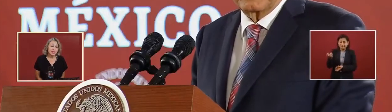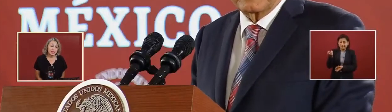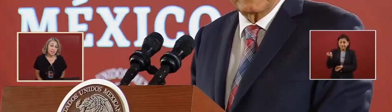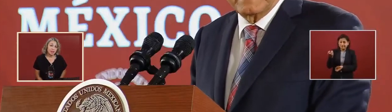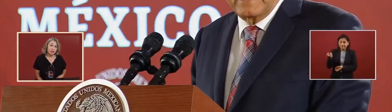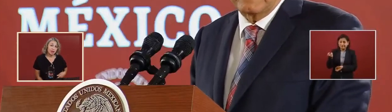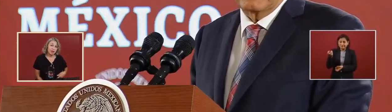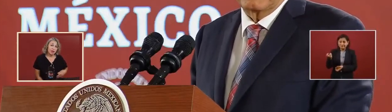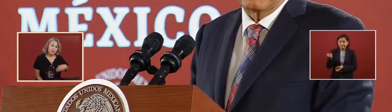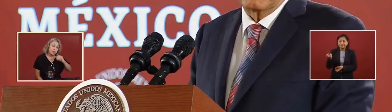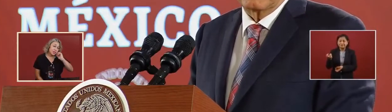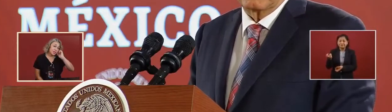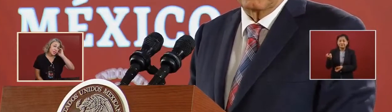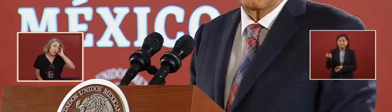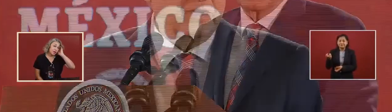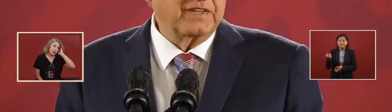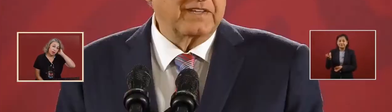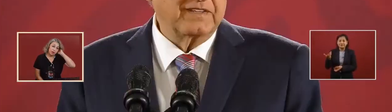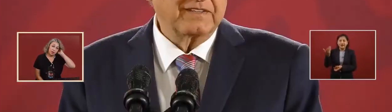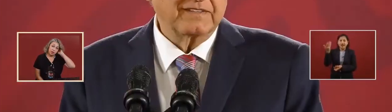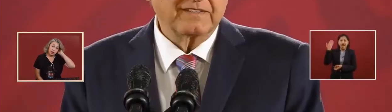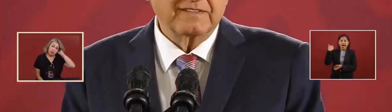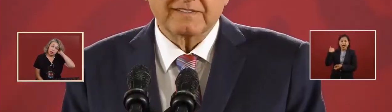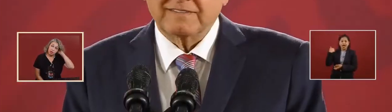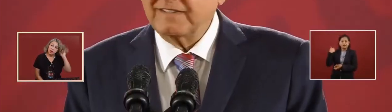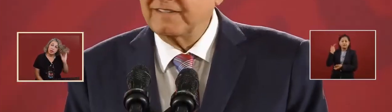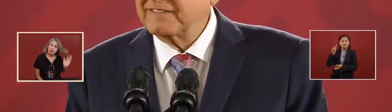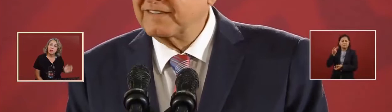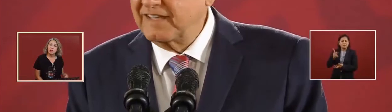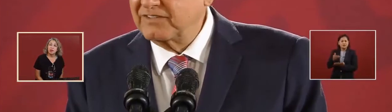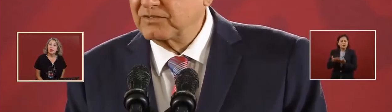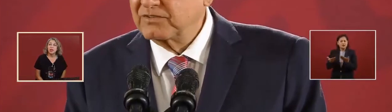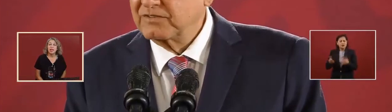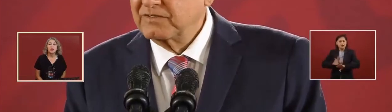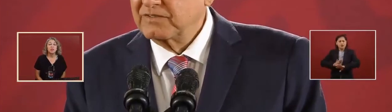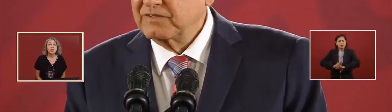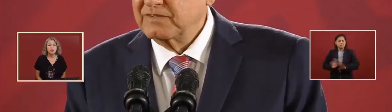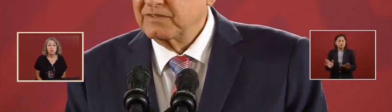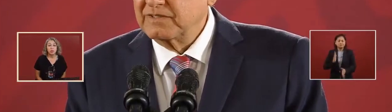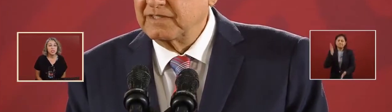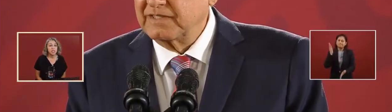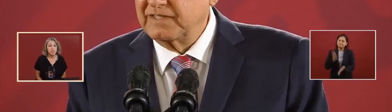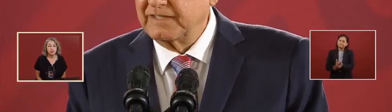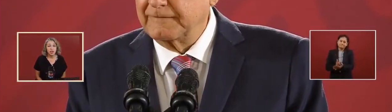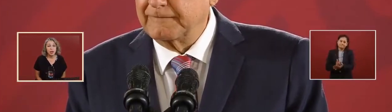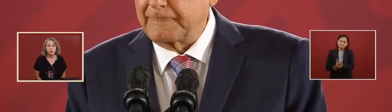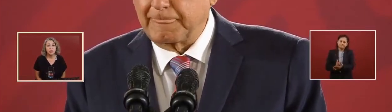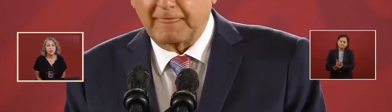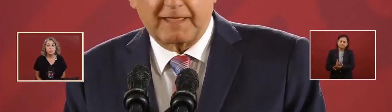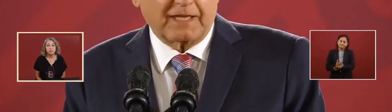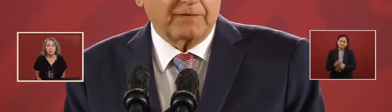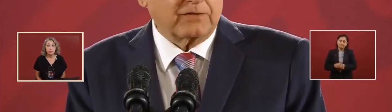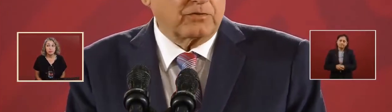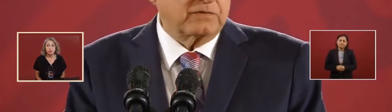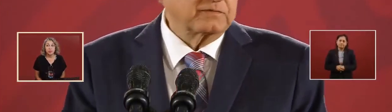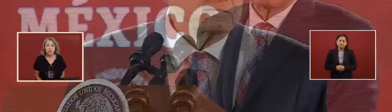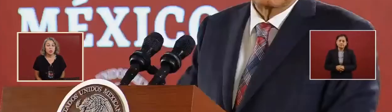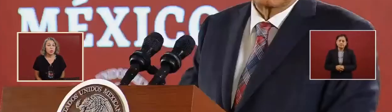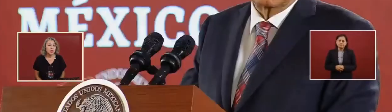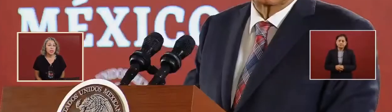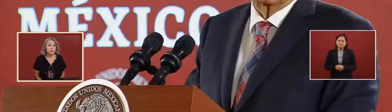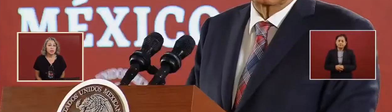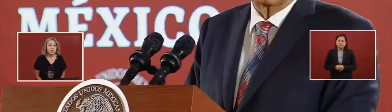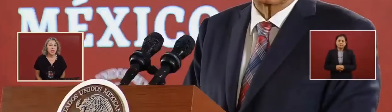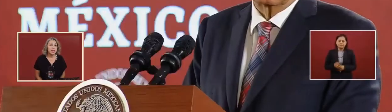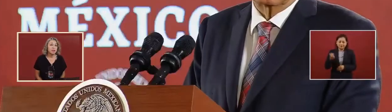can no longer continue to happen. We need to end all this